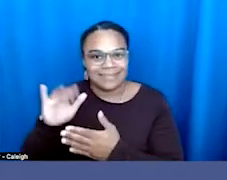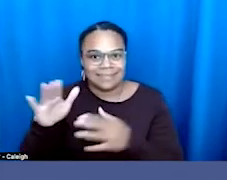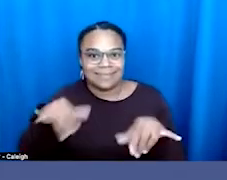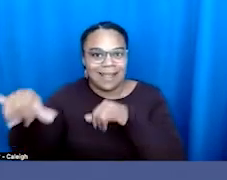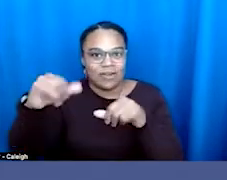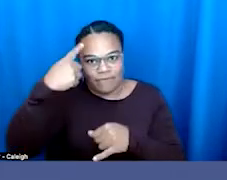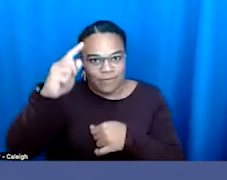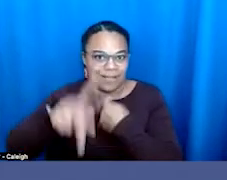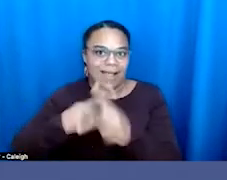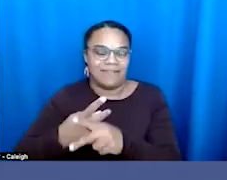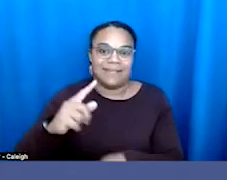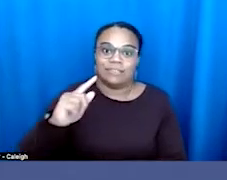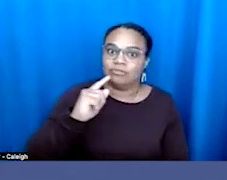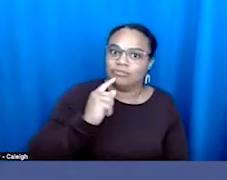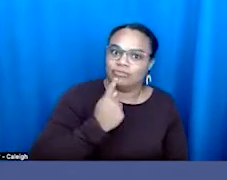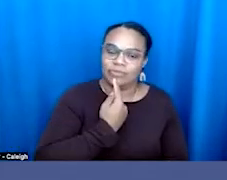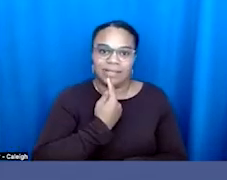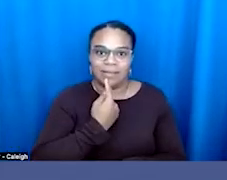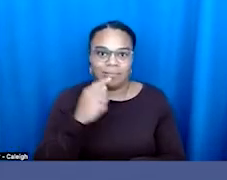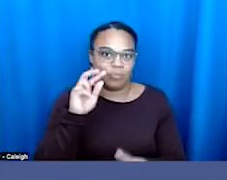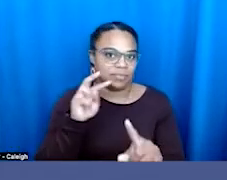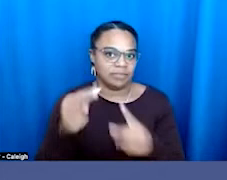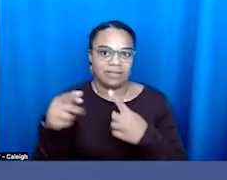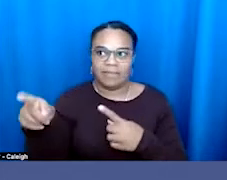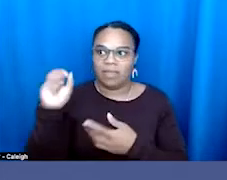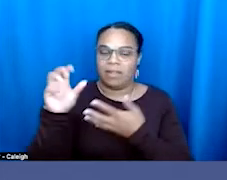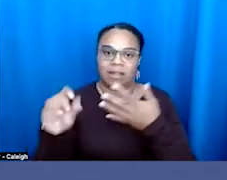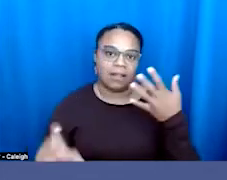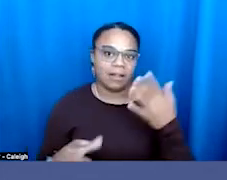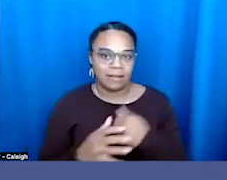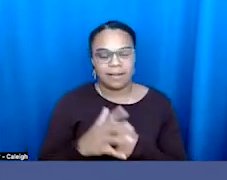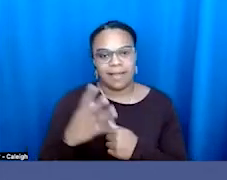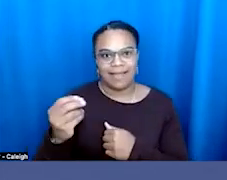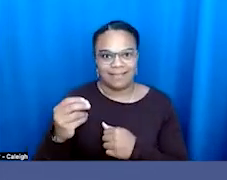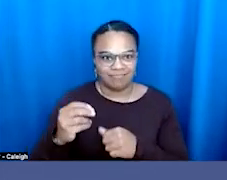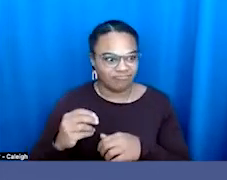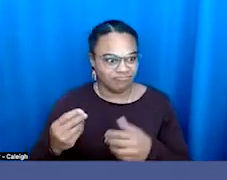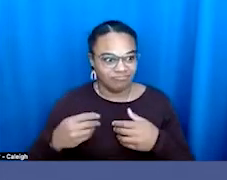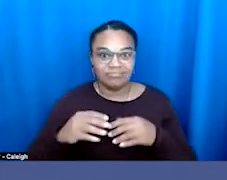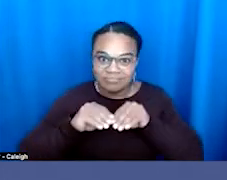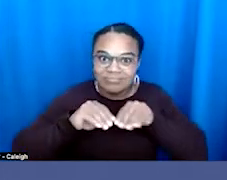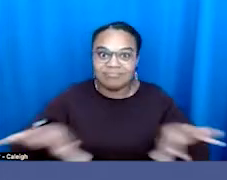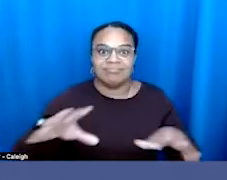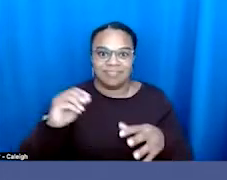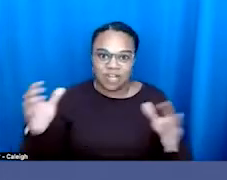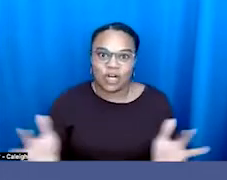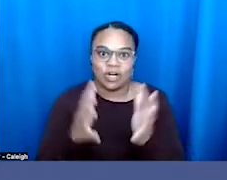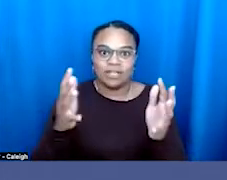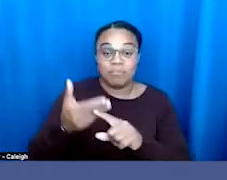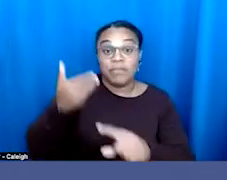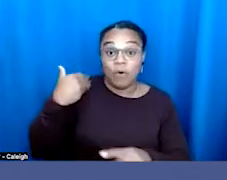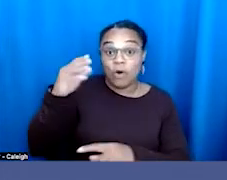kind of extremism that is has been fomented, preceded Trump, but was